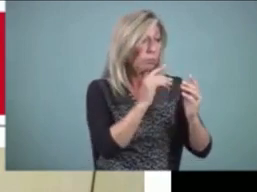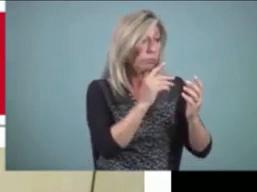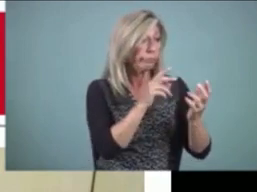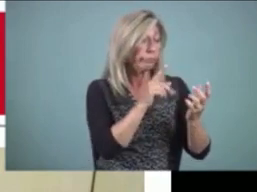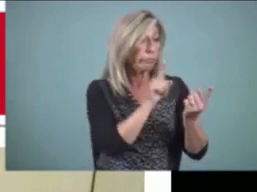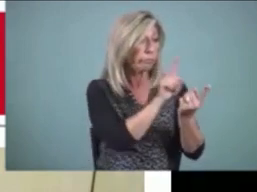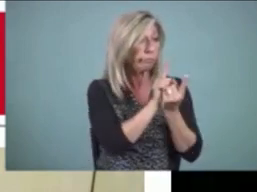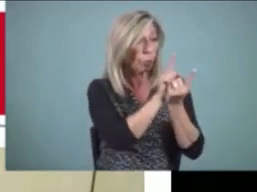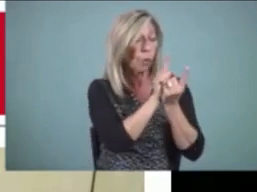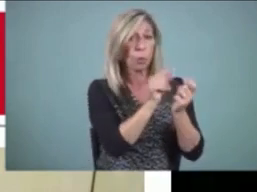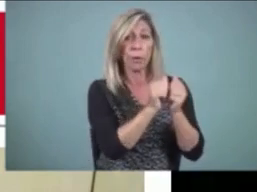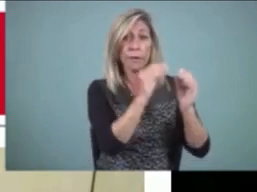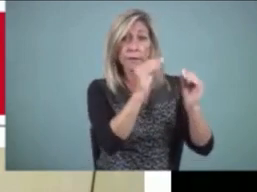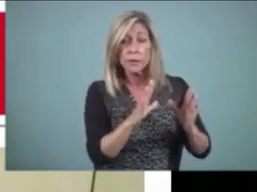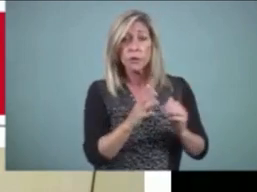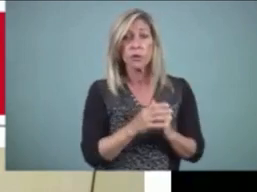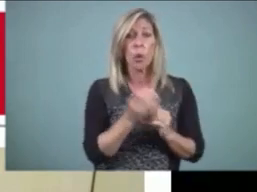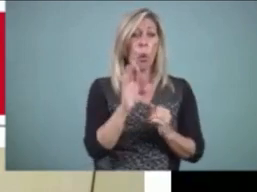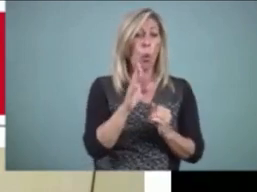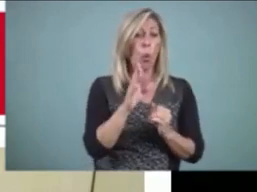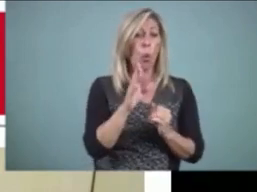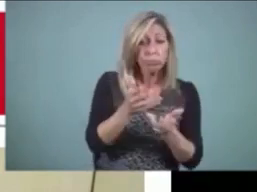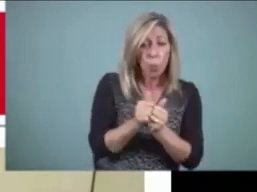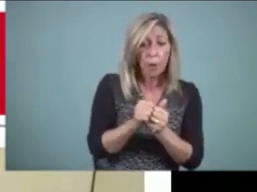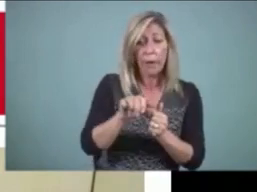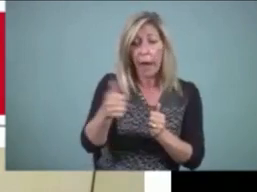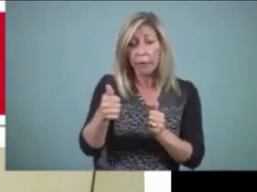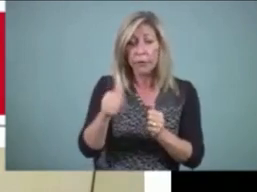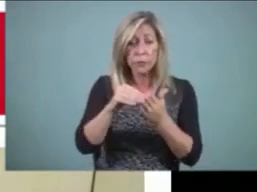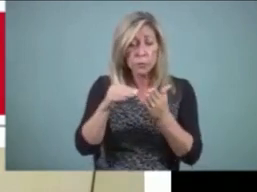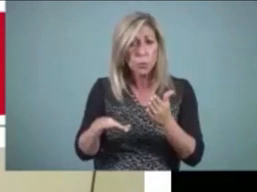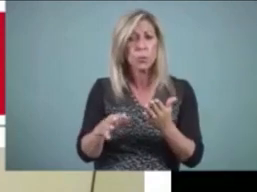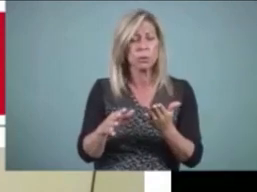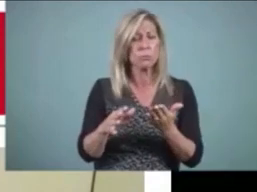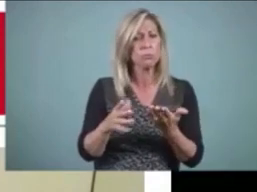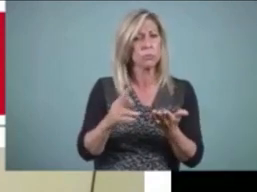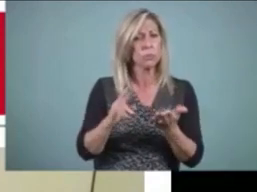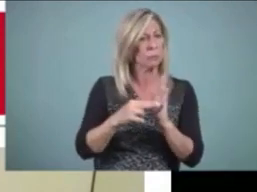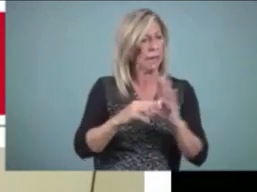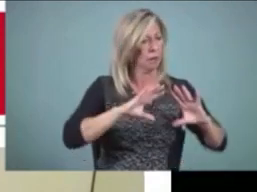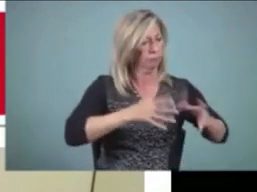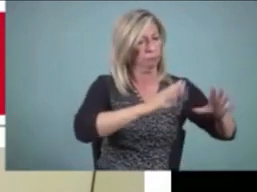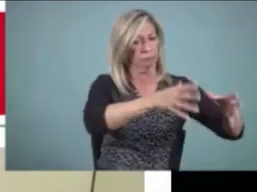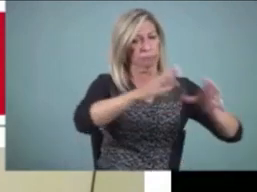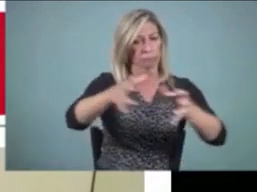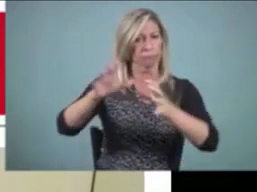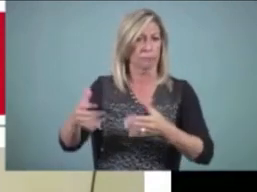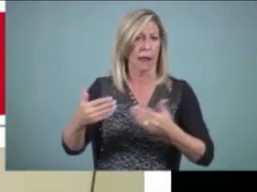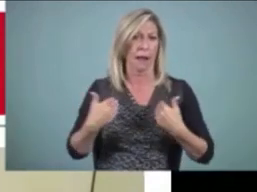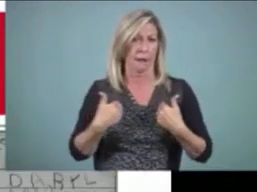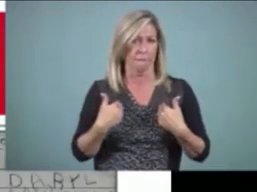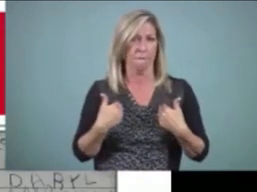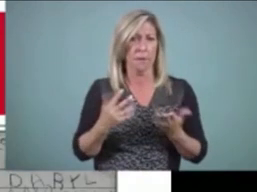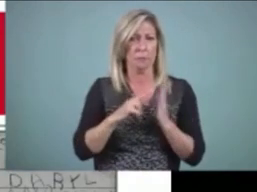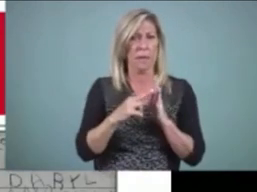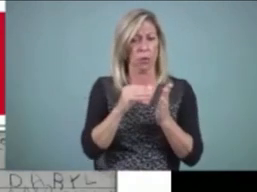when they came into the classroom because all of the children were doing different things at different times. Next slide.